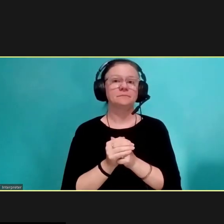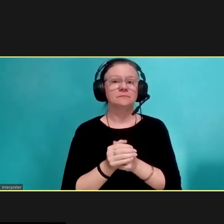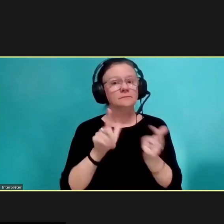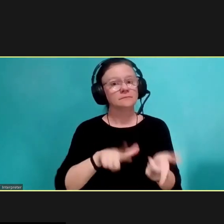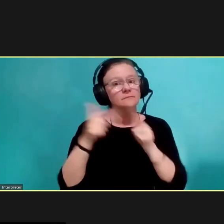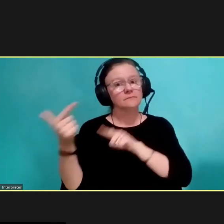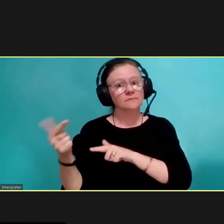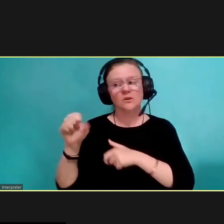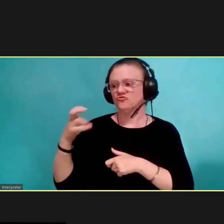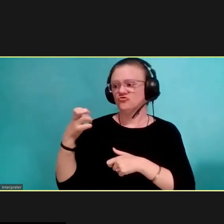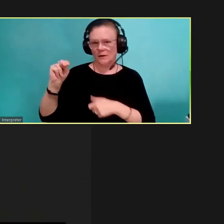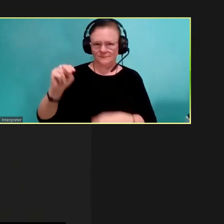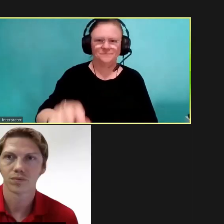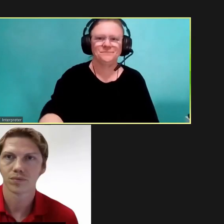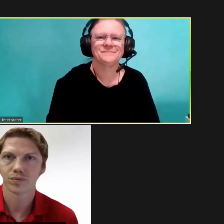me turn this over to Sean.